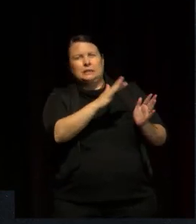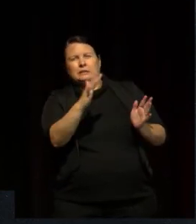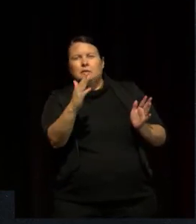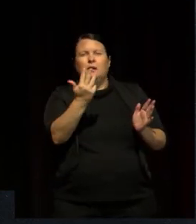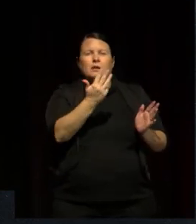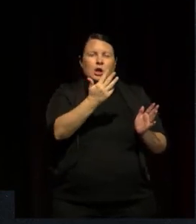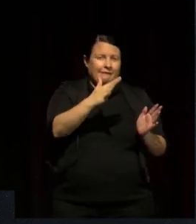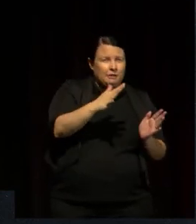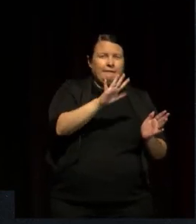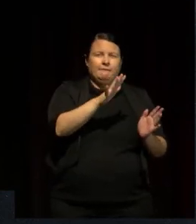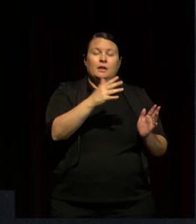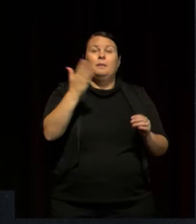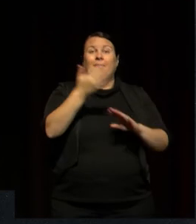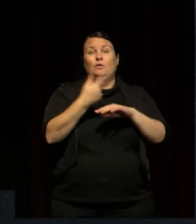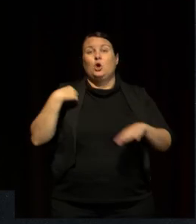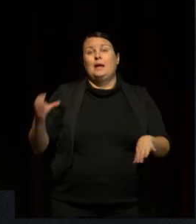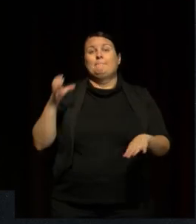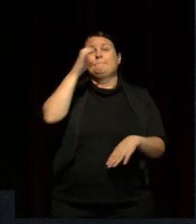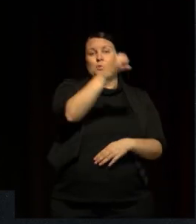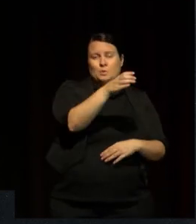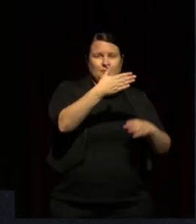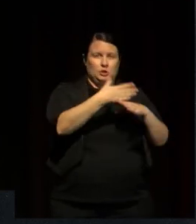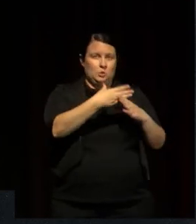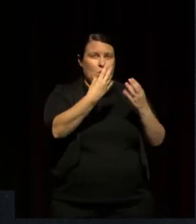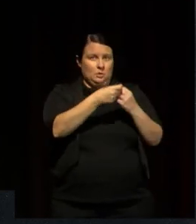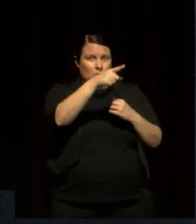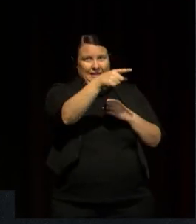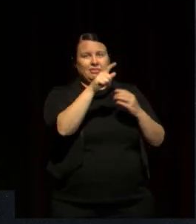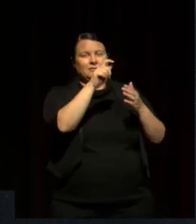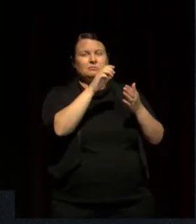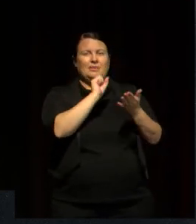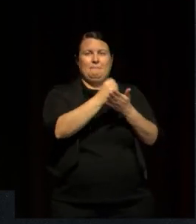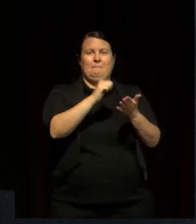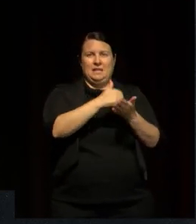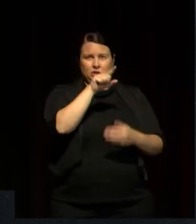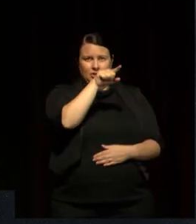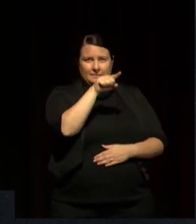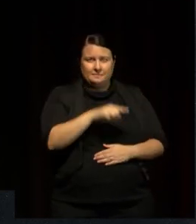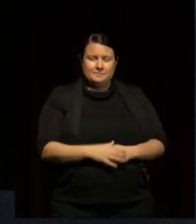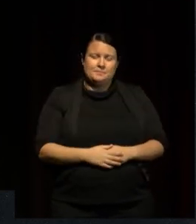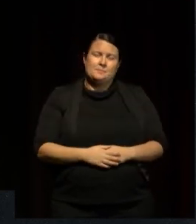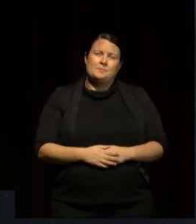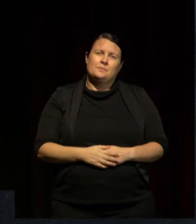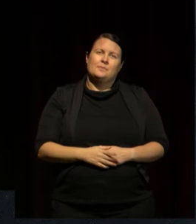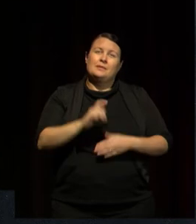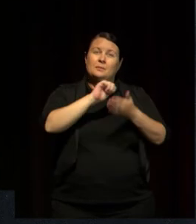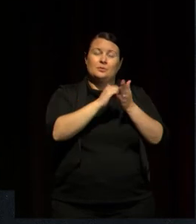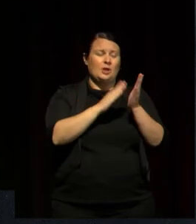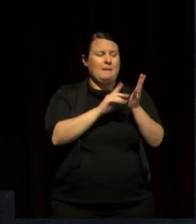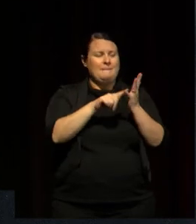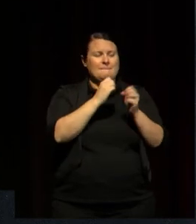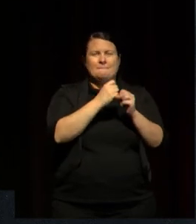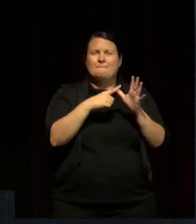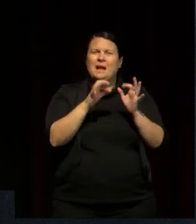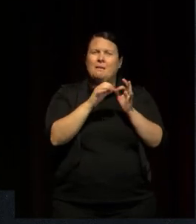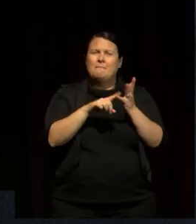I moved to Broome to work with Magabala Books. So when Magabala, which for those